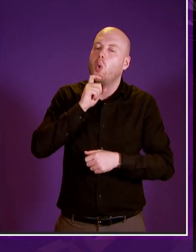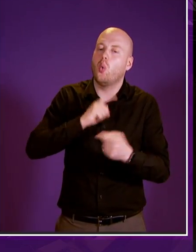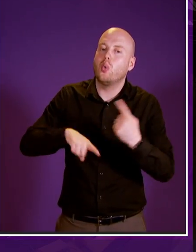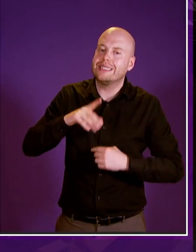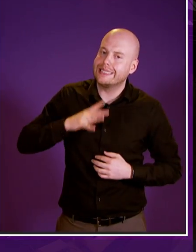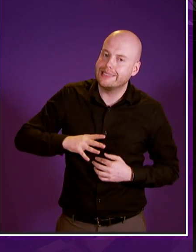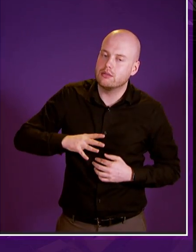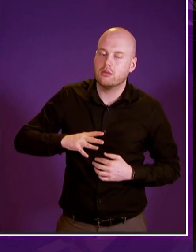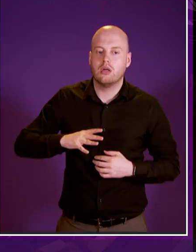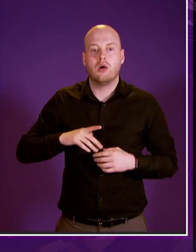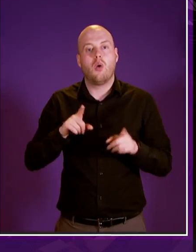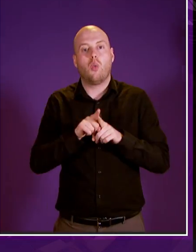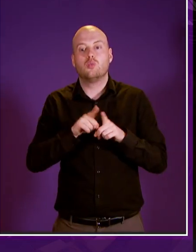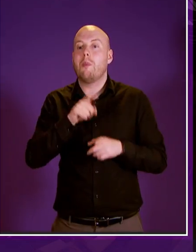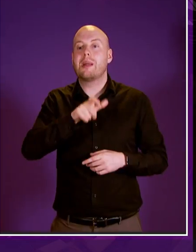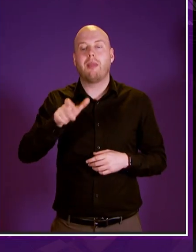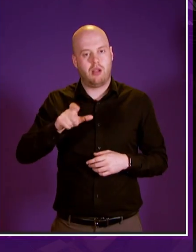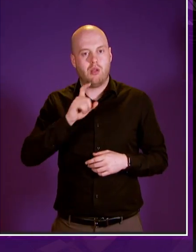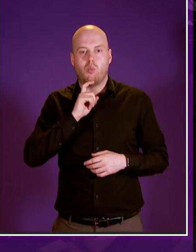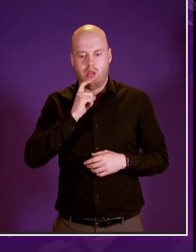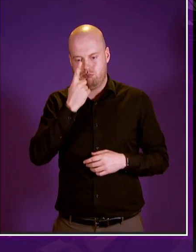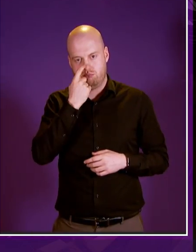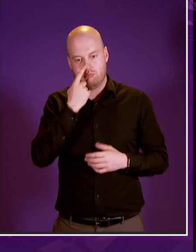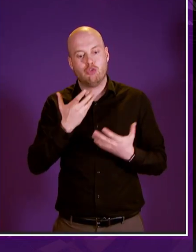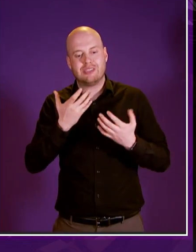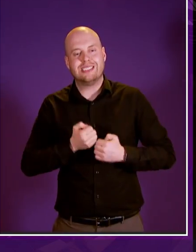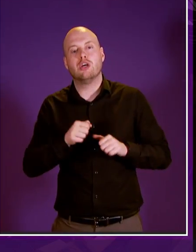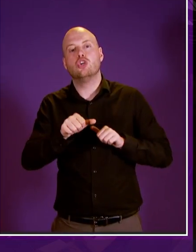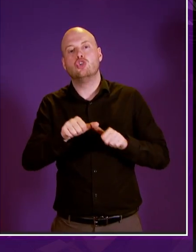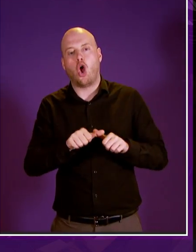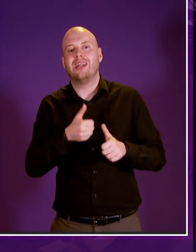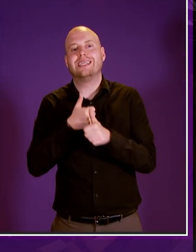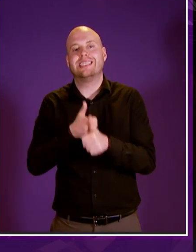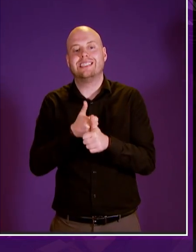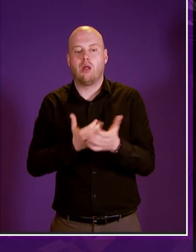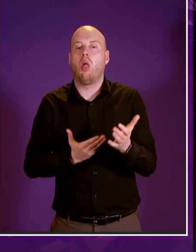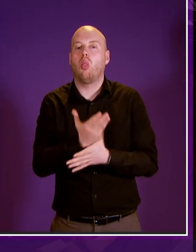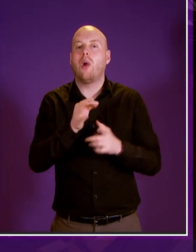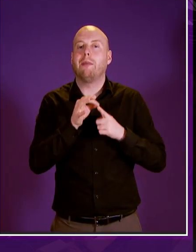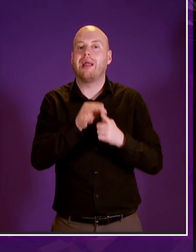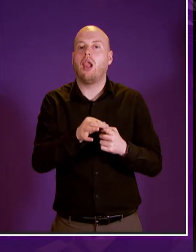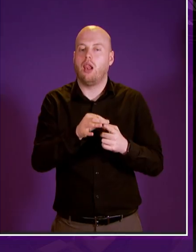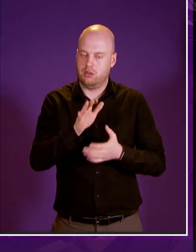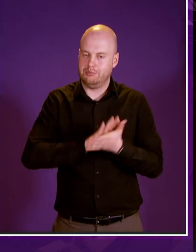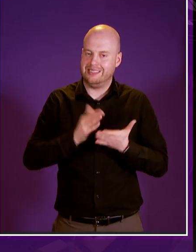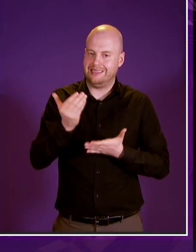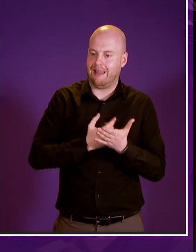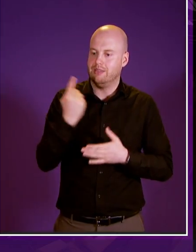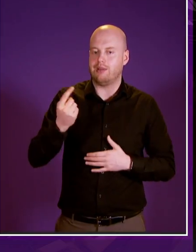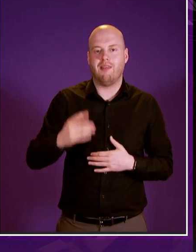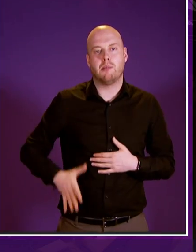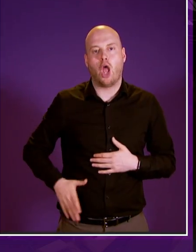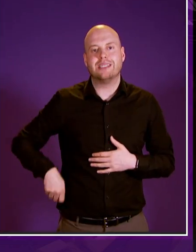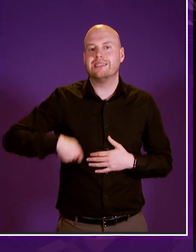eligible people will also be able to receive short-term assistance during an appeal so there's no financial barriers to prevent scots from taking